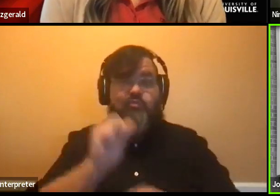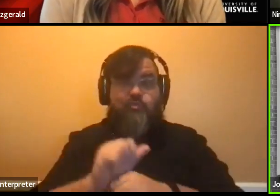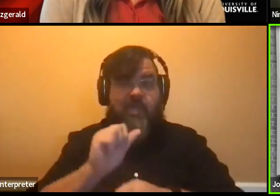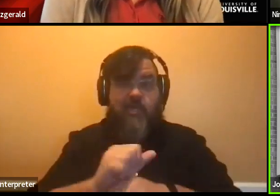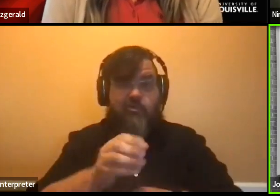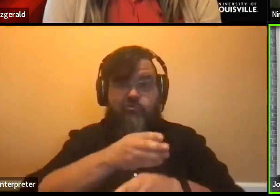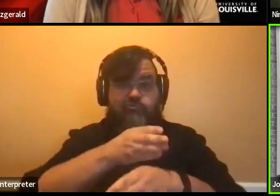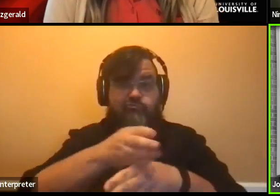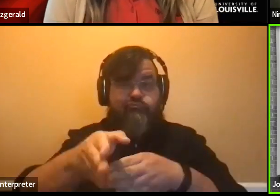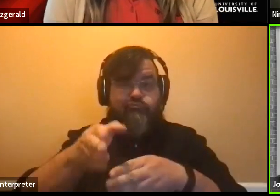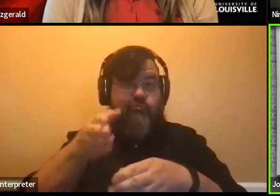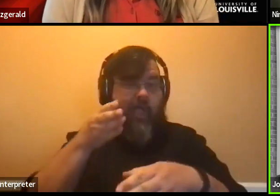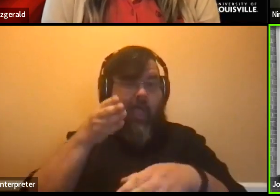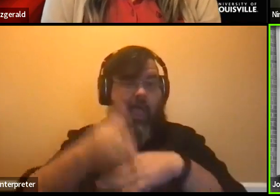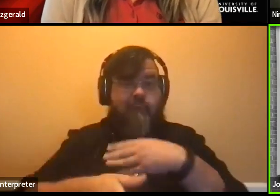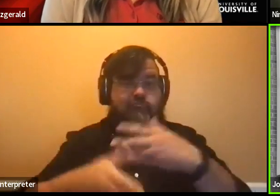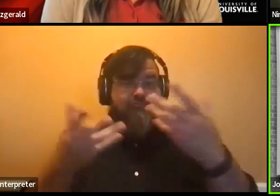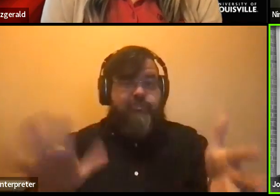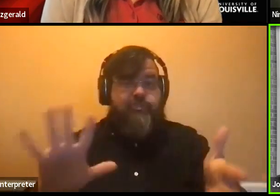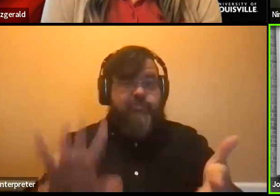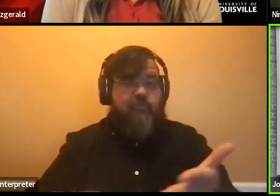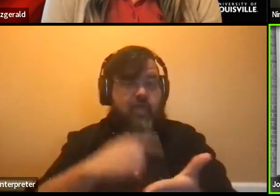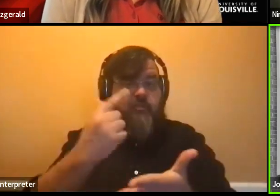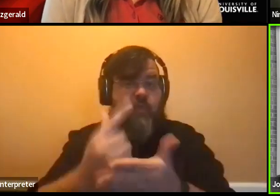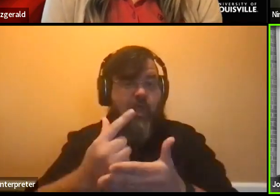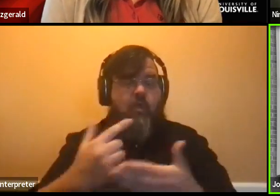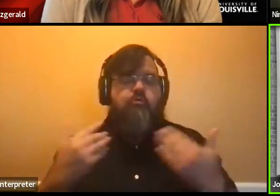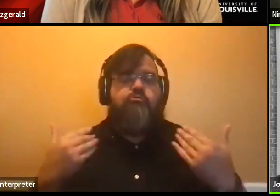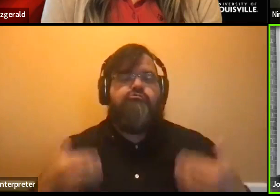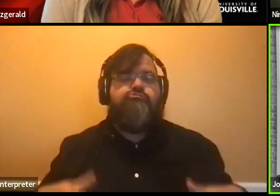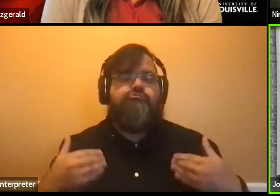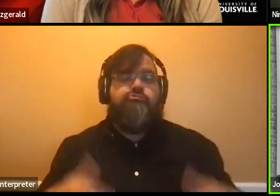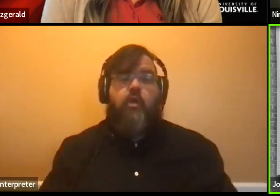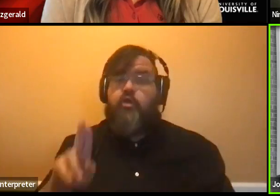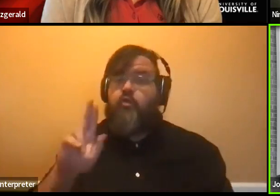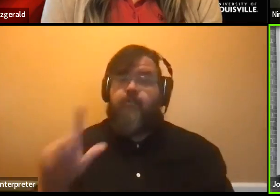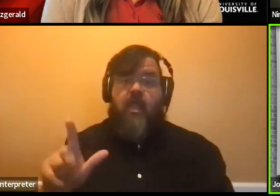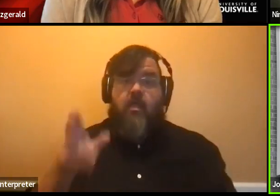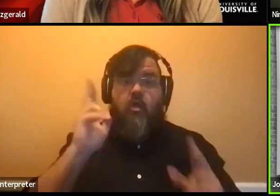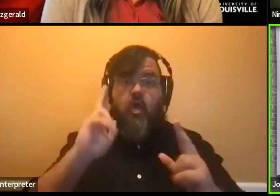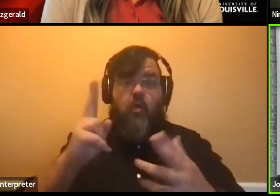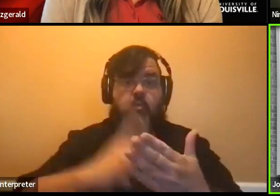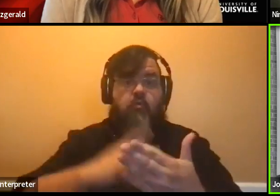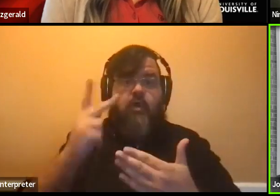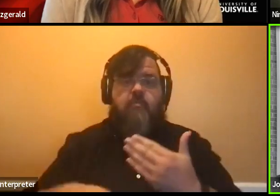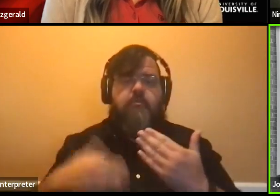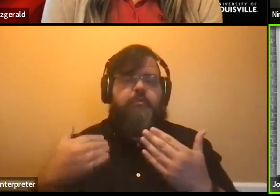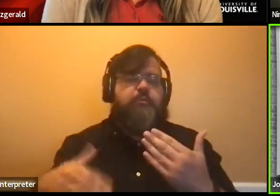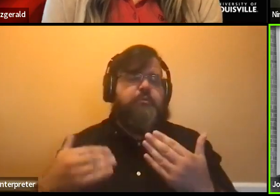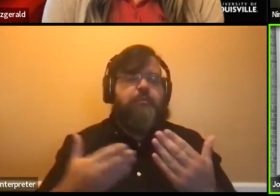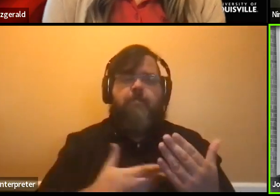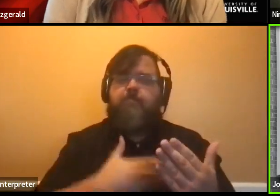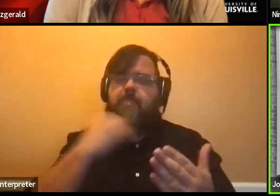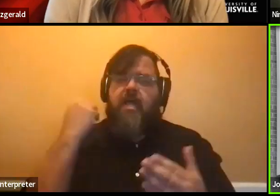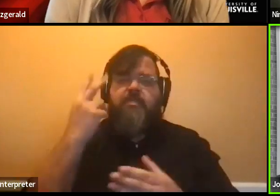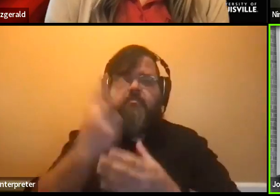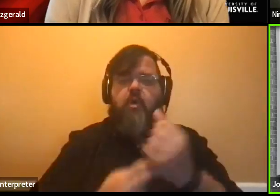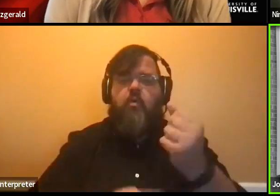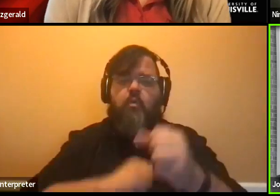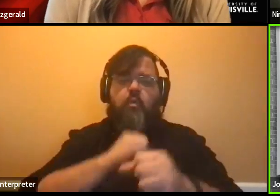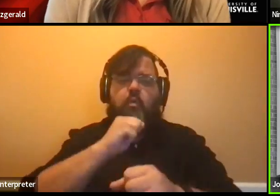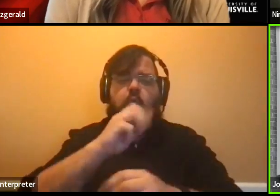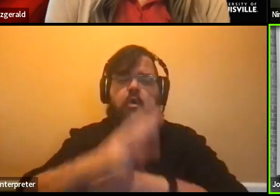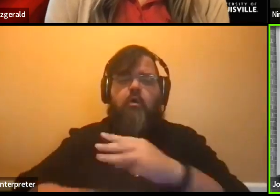honors program at UofL gives you the best of all worlds. Again, a small community inside a larger, very